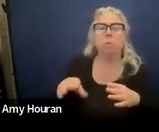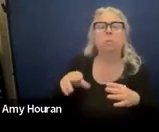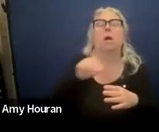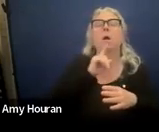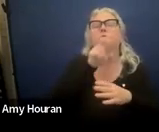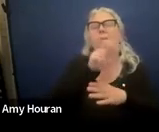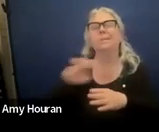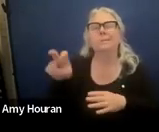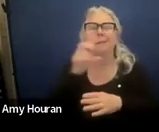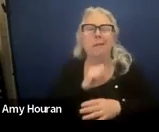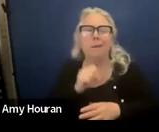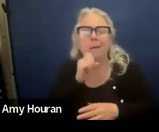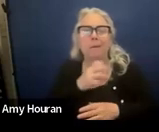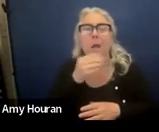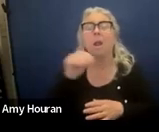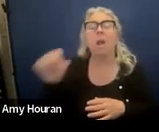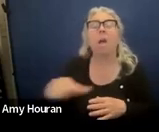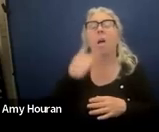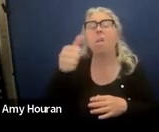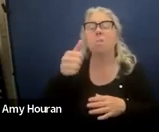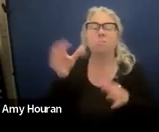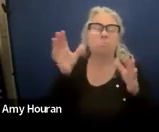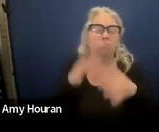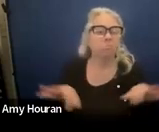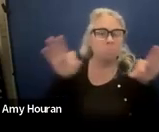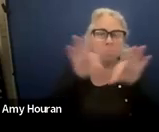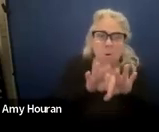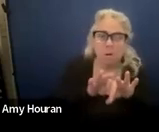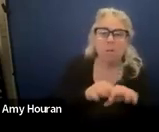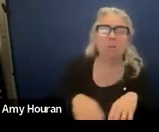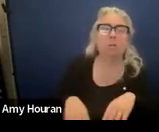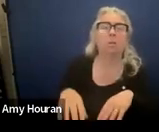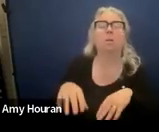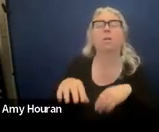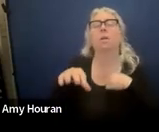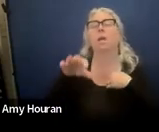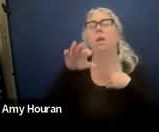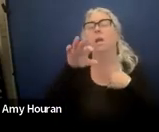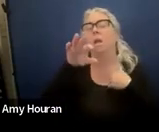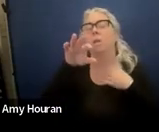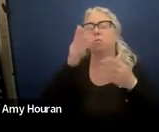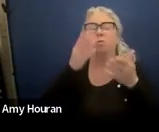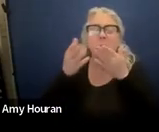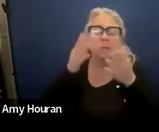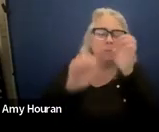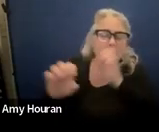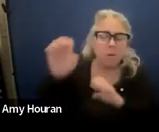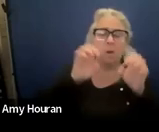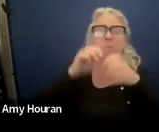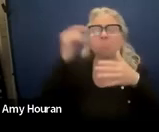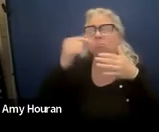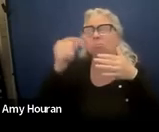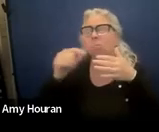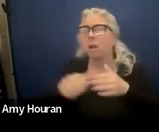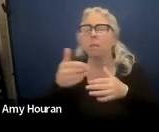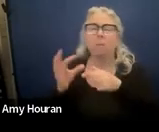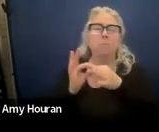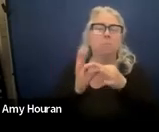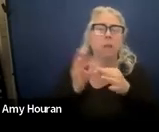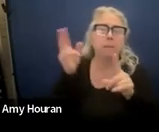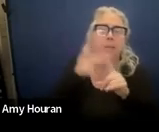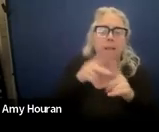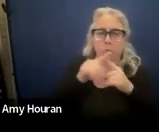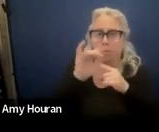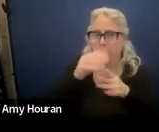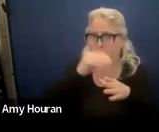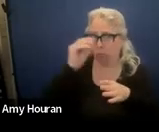and any other relevant assessments such as an fba or related service evaluation or anything else that is um that applies to this